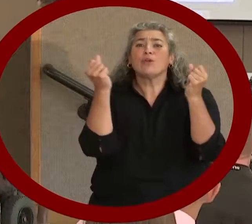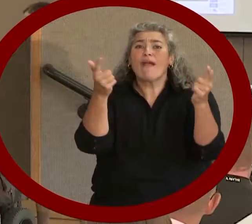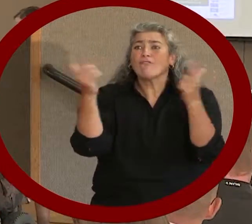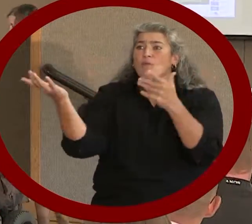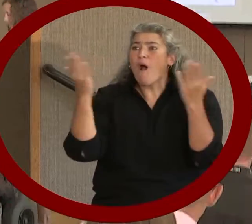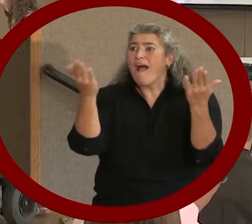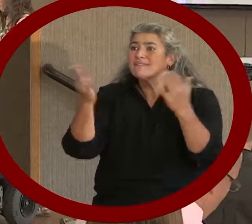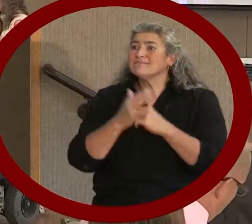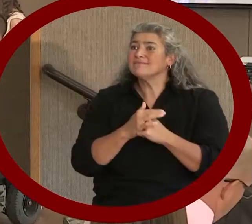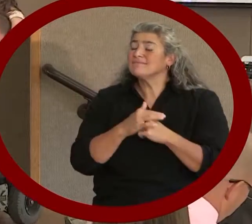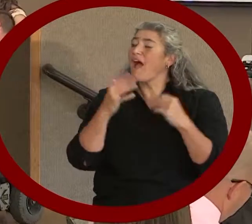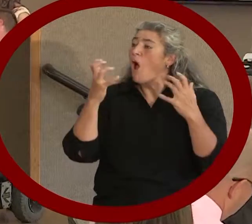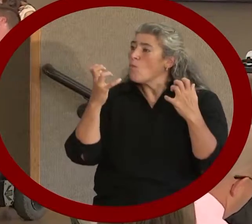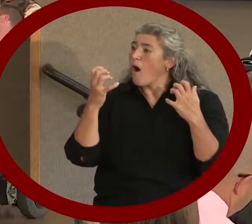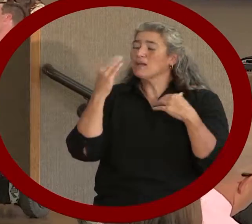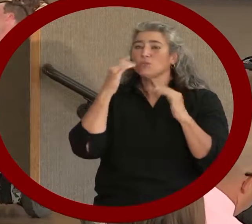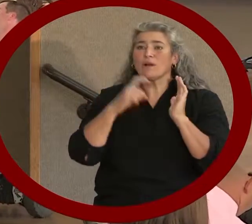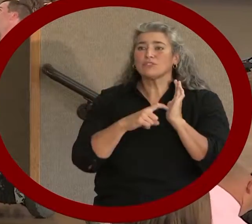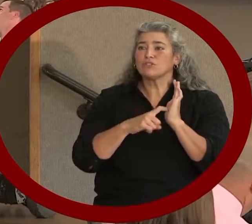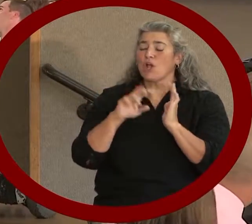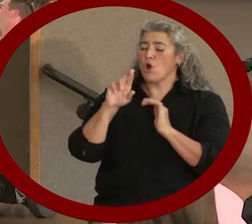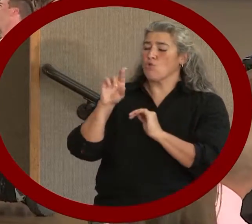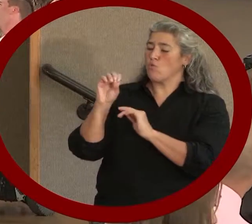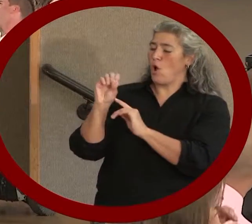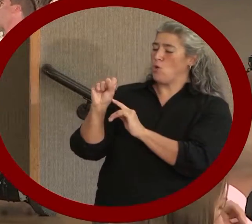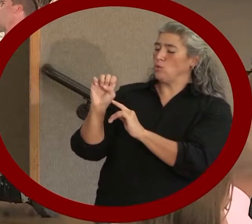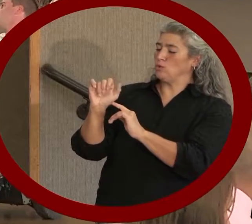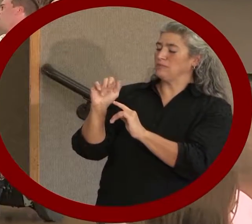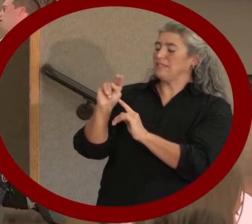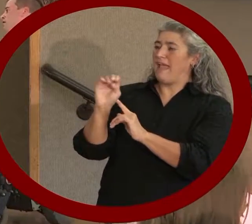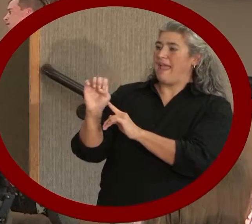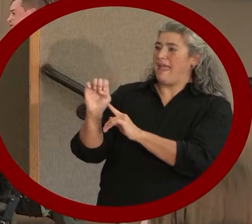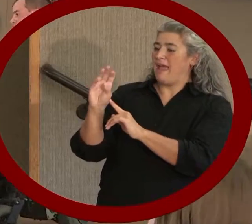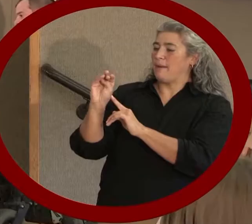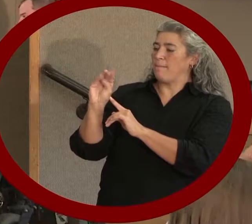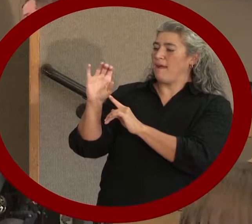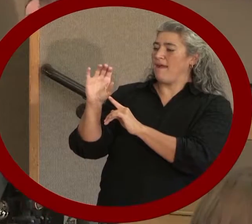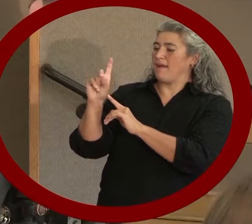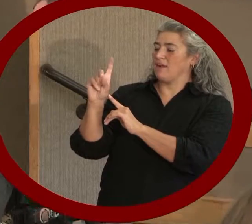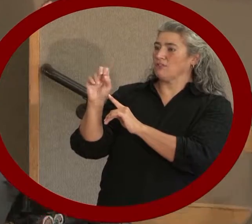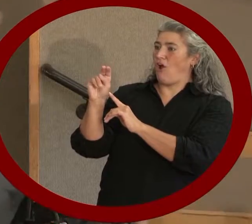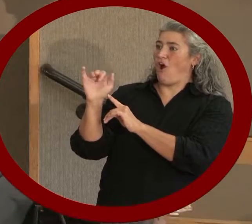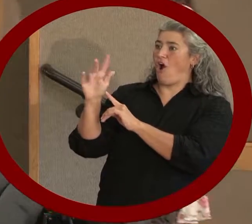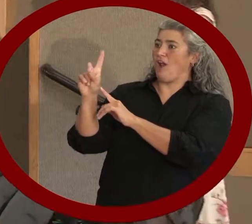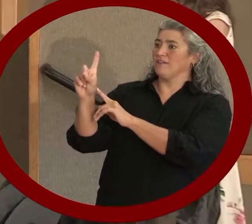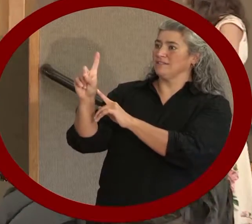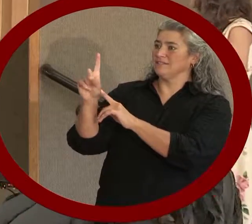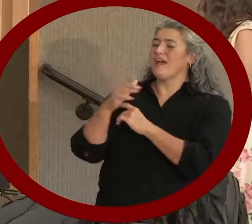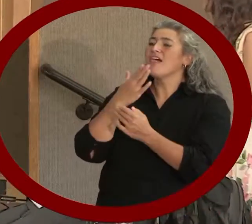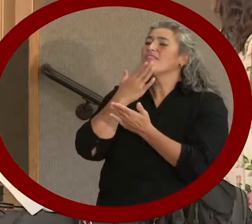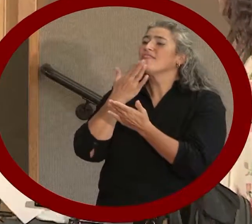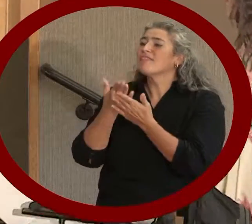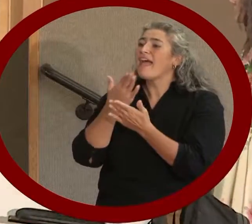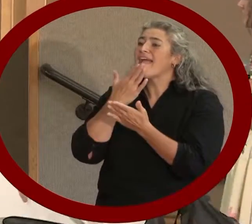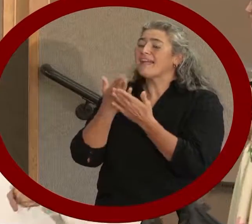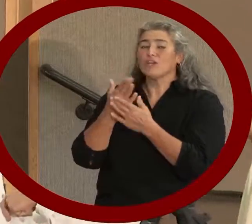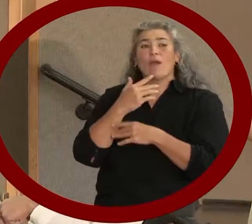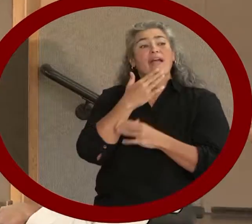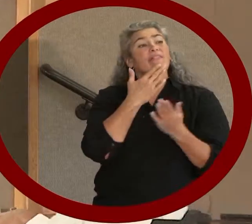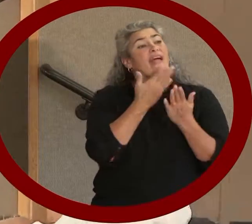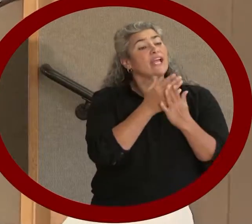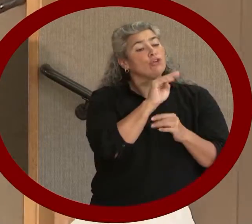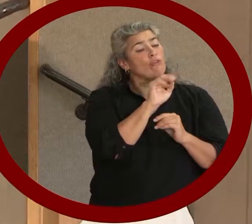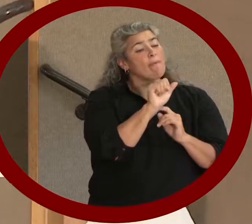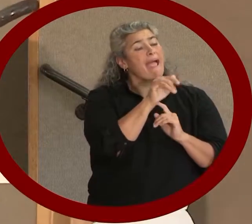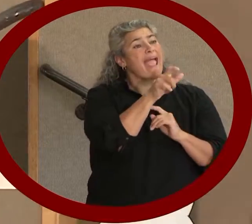And I again want to acknowledge Roseanne McDonald for her great work for this community. And I also want to thank the mayor for allowing me the privilege to